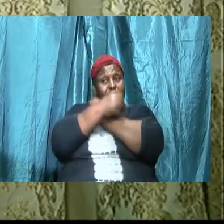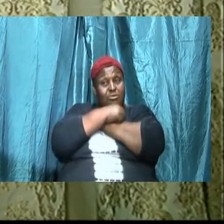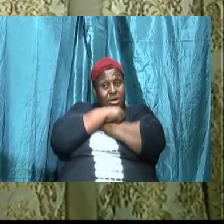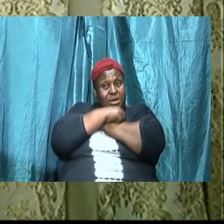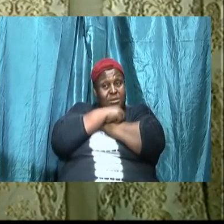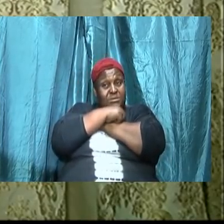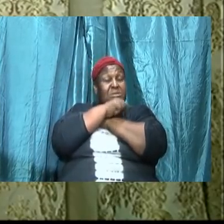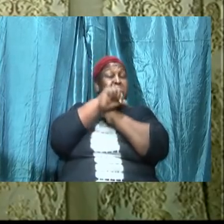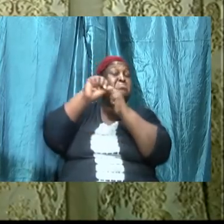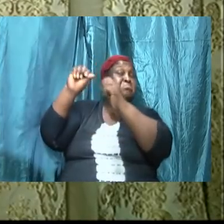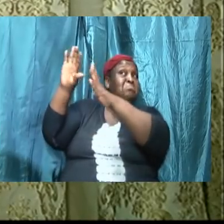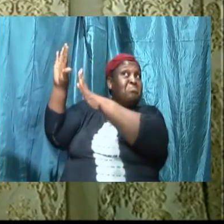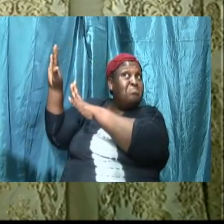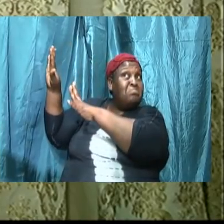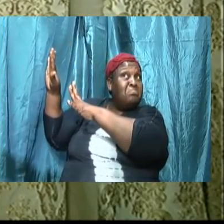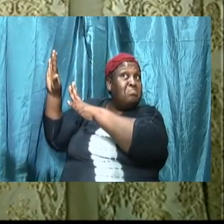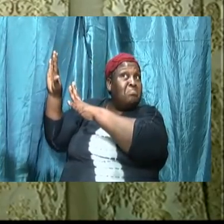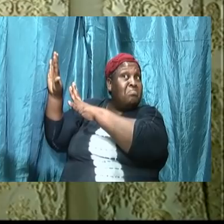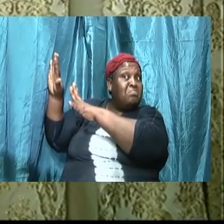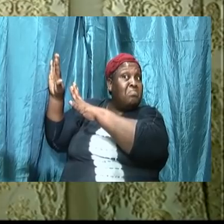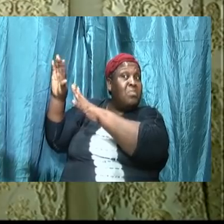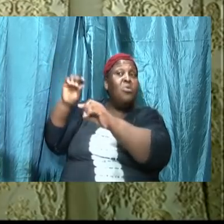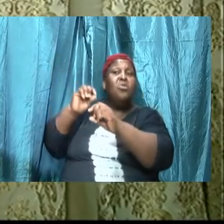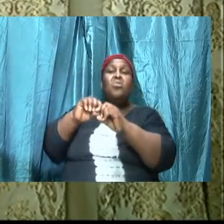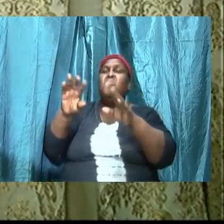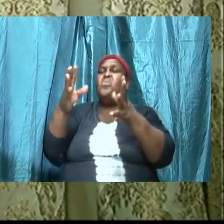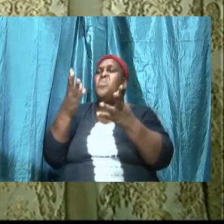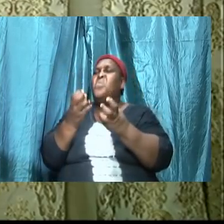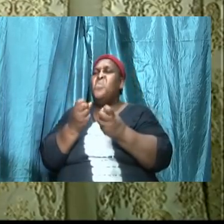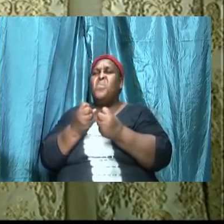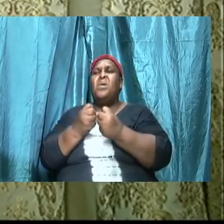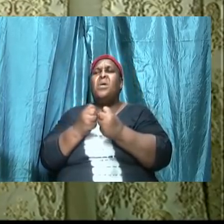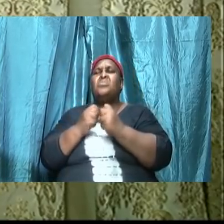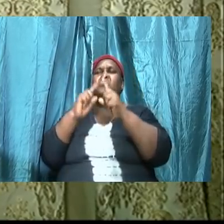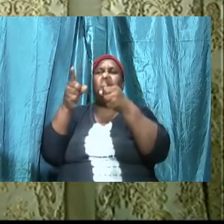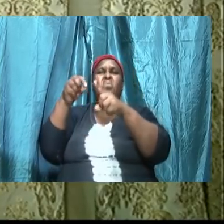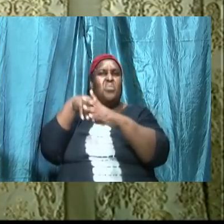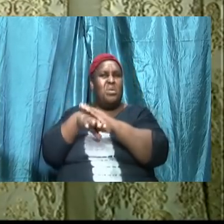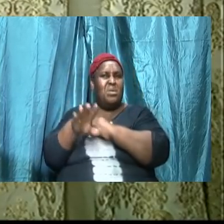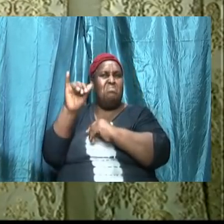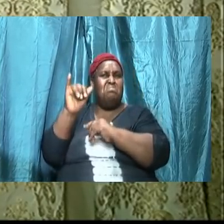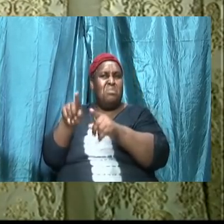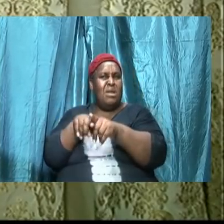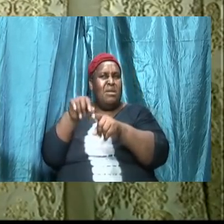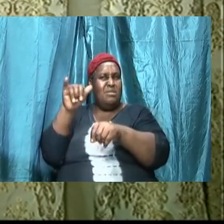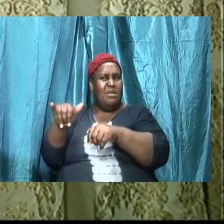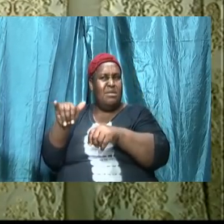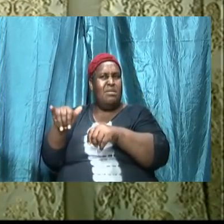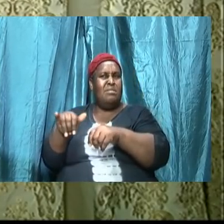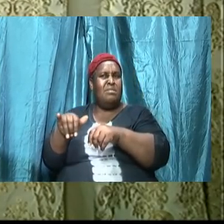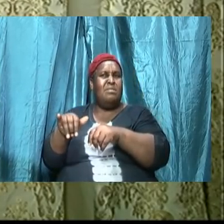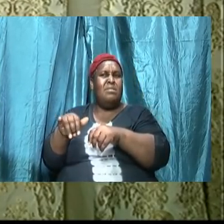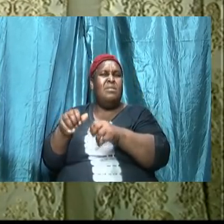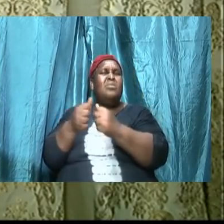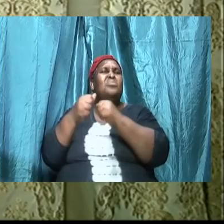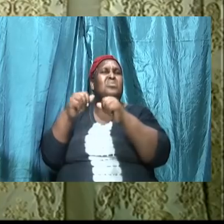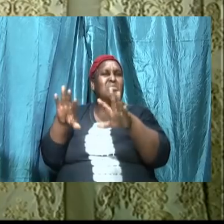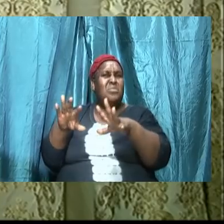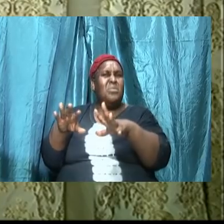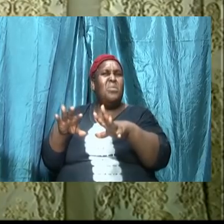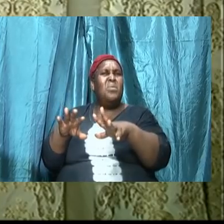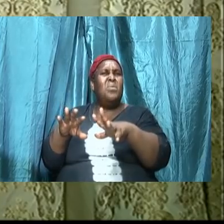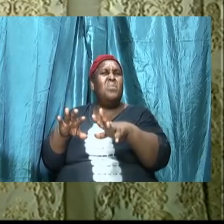we don't want to jump into it like that without establishing how crucial how important it is